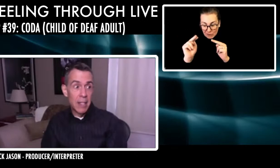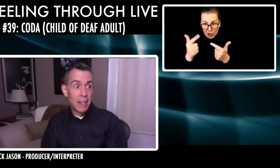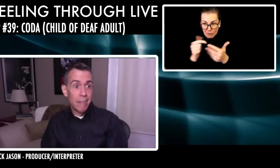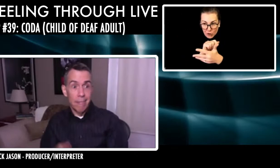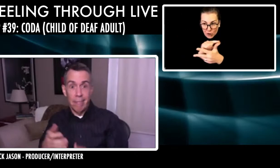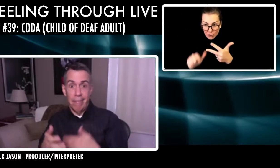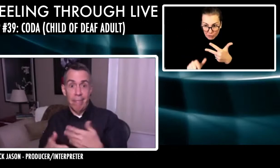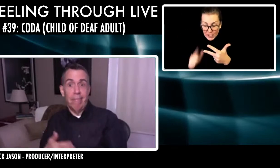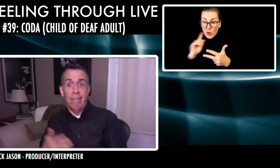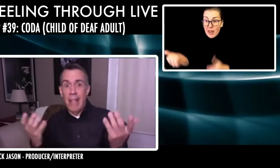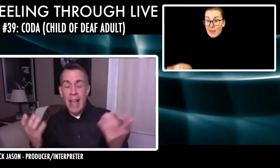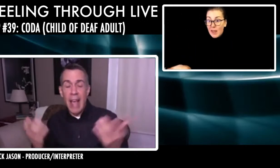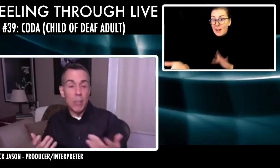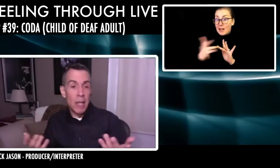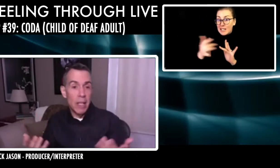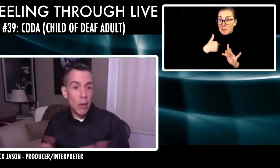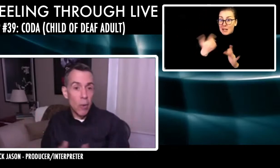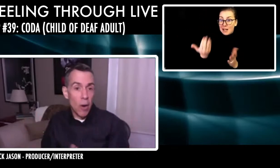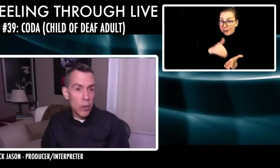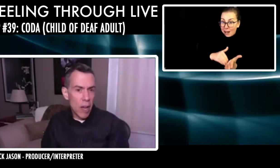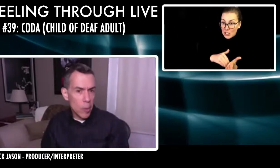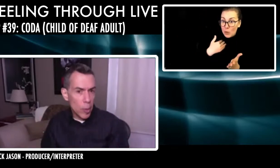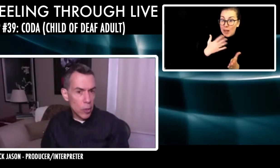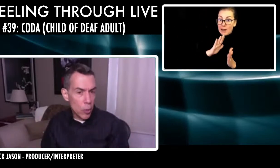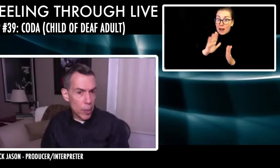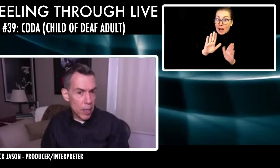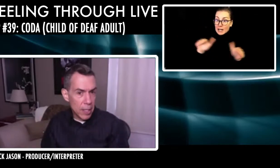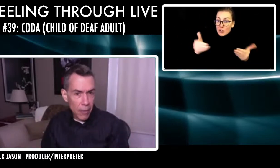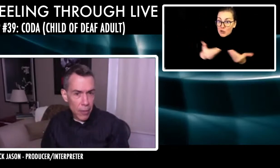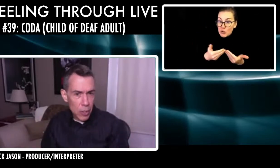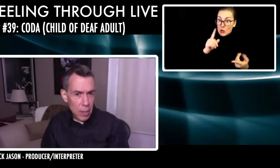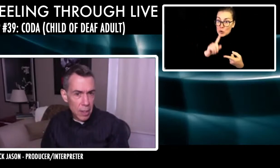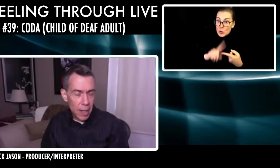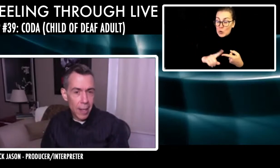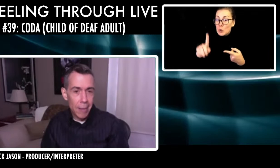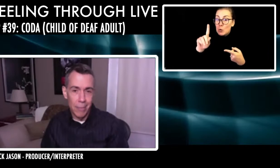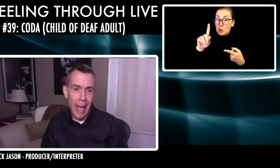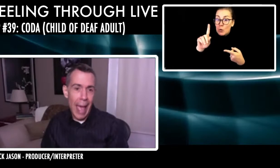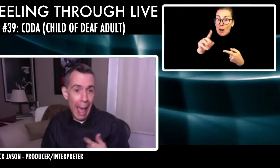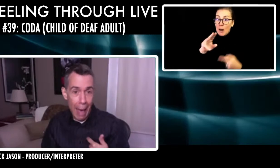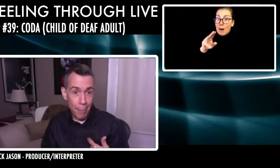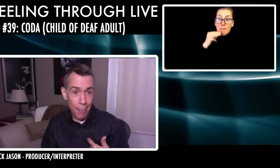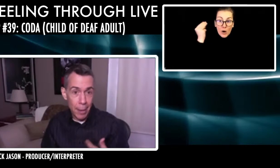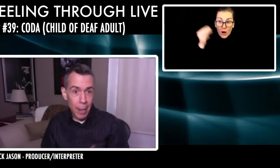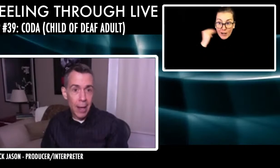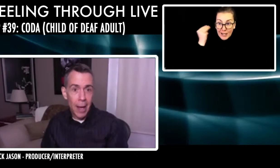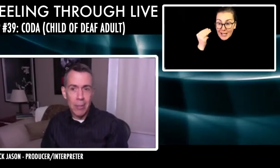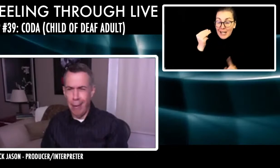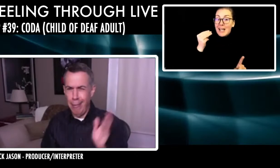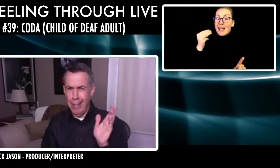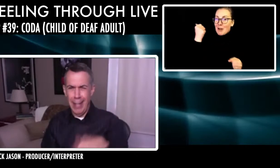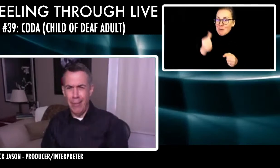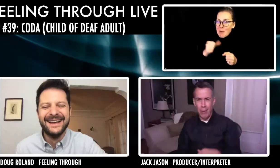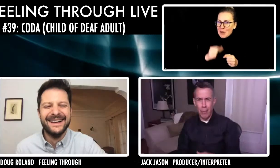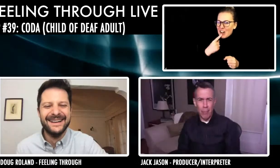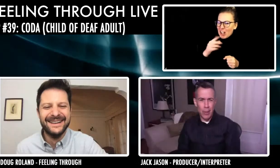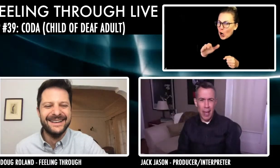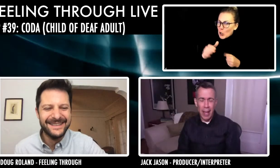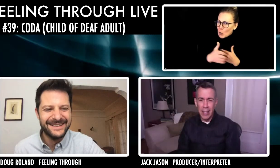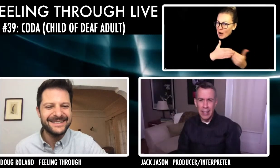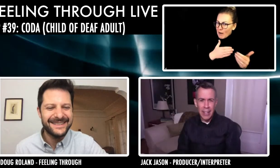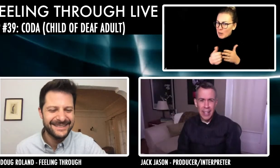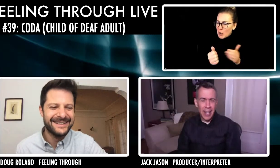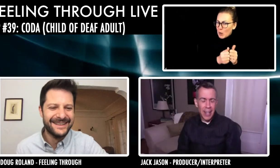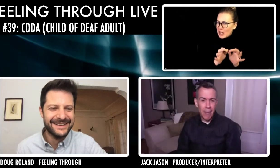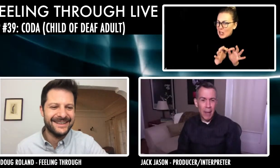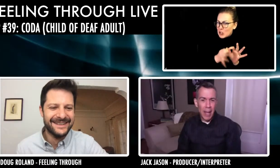they asked me, you know, are you comfortable interpreting on television? And I ham? I was like, Oh yeah, I have no problem with